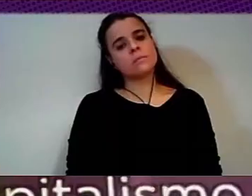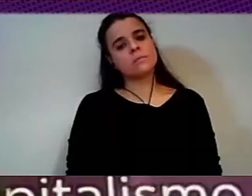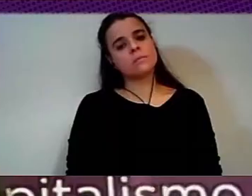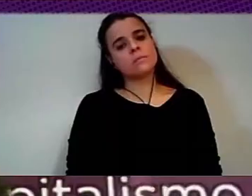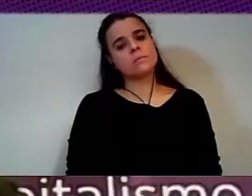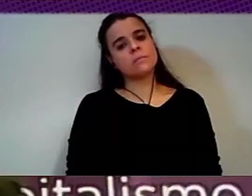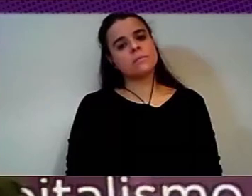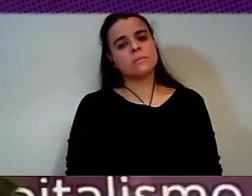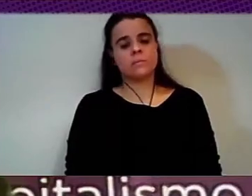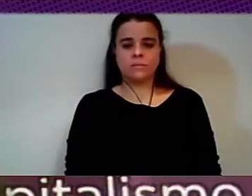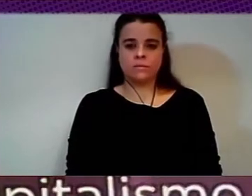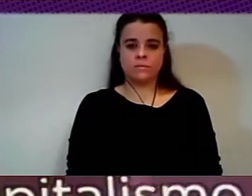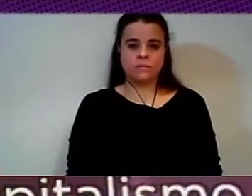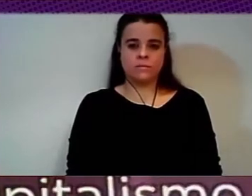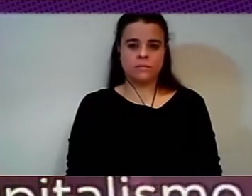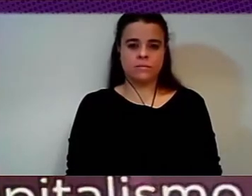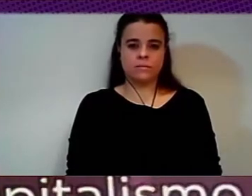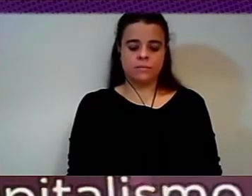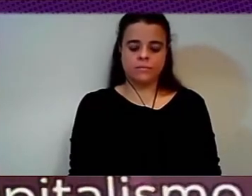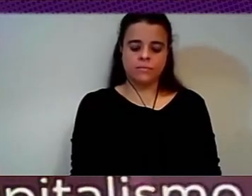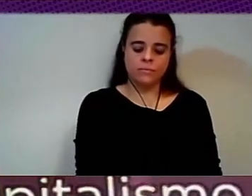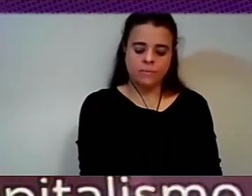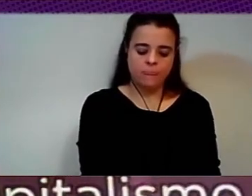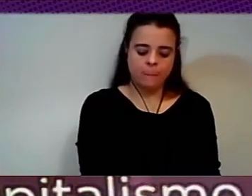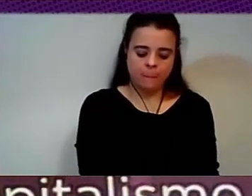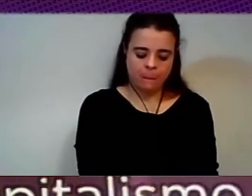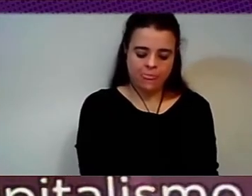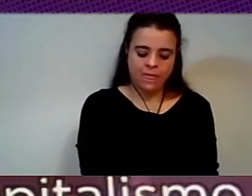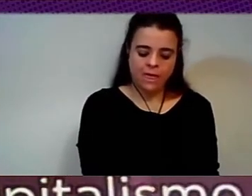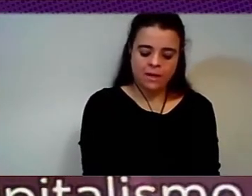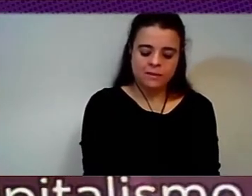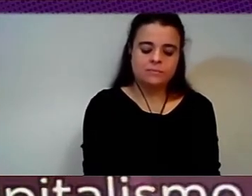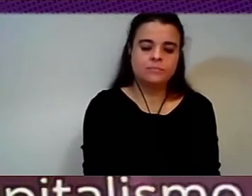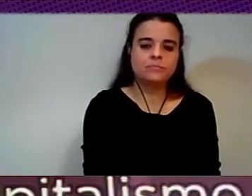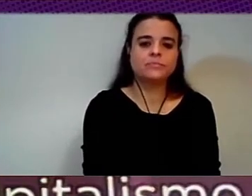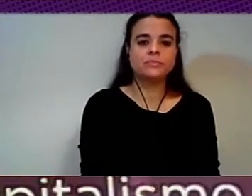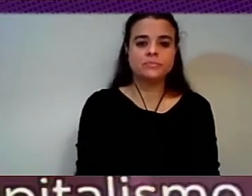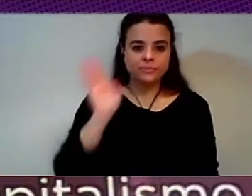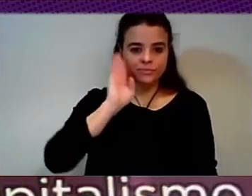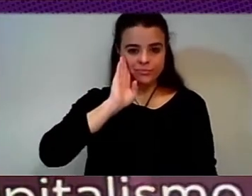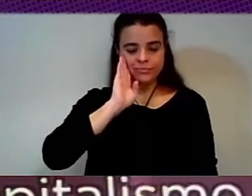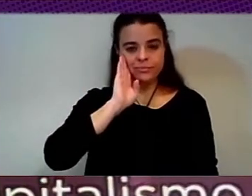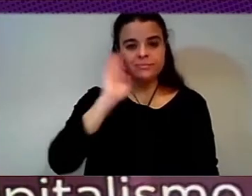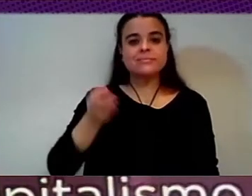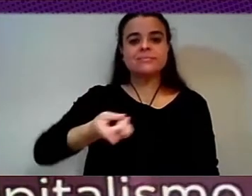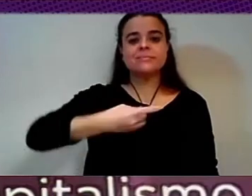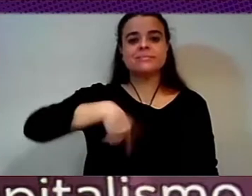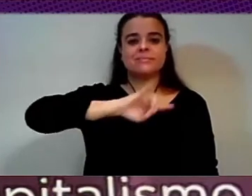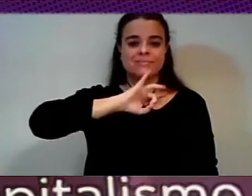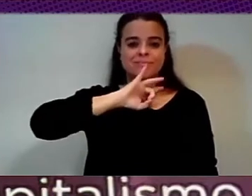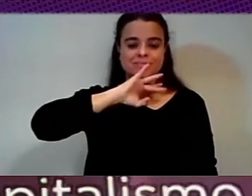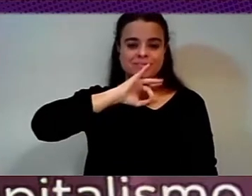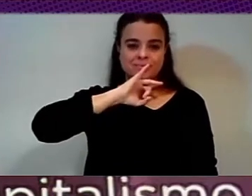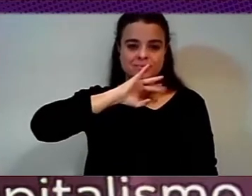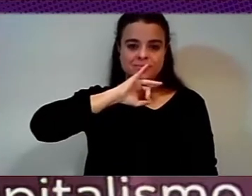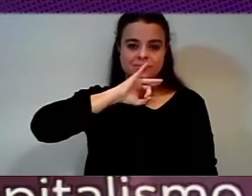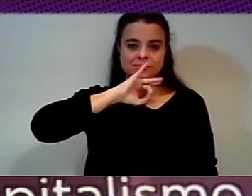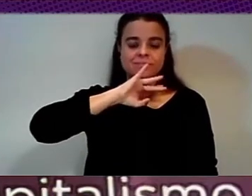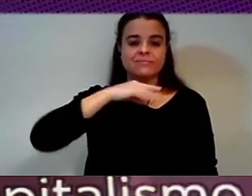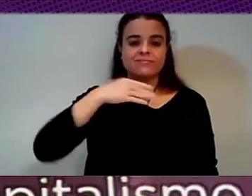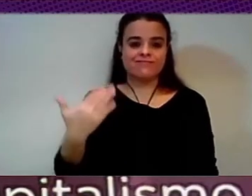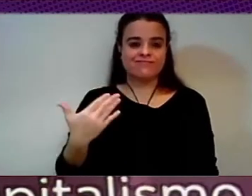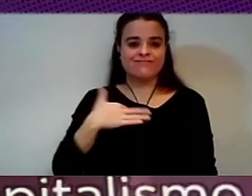Good night. We are quite proud to introduce Francesca Bria, former Chief Technology Officer of